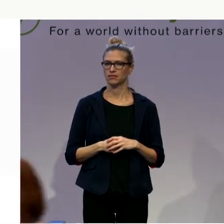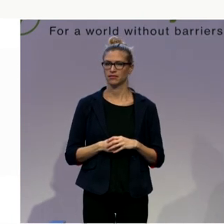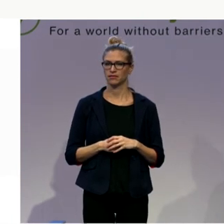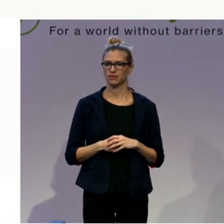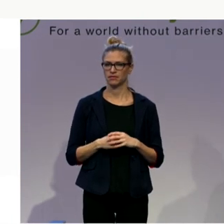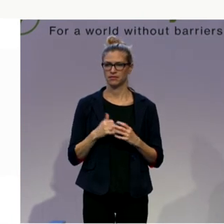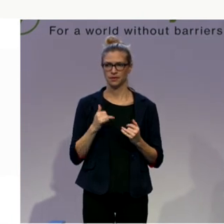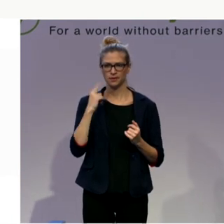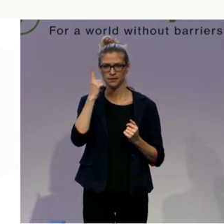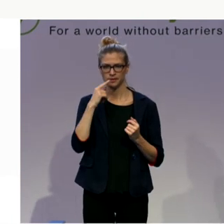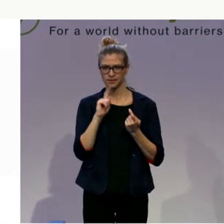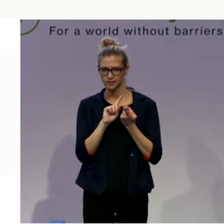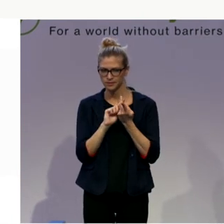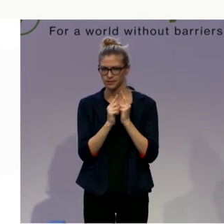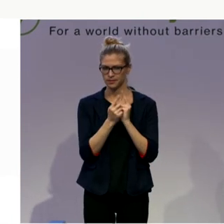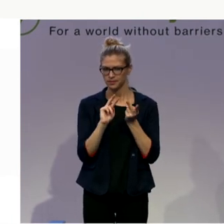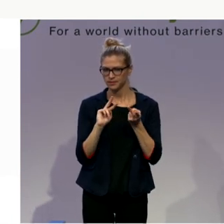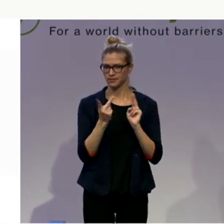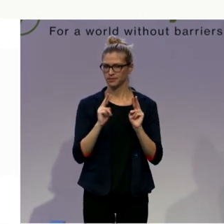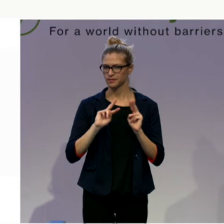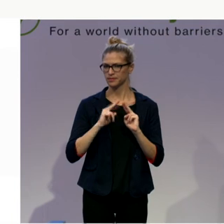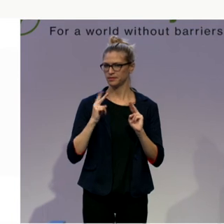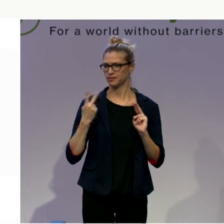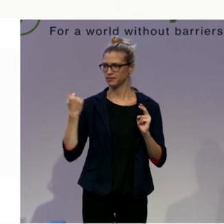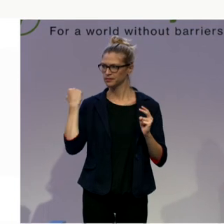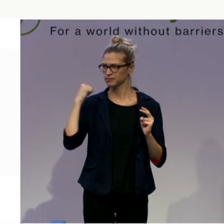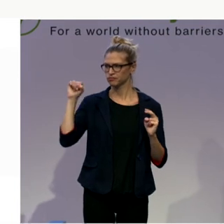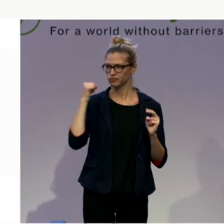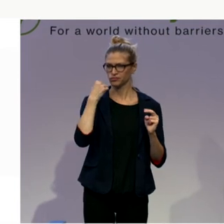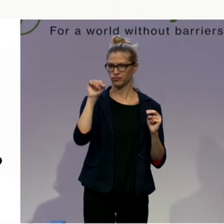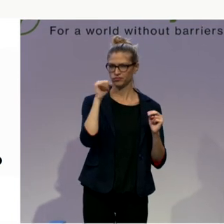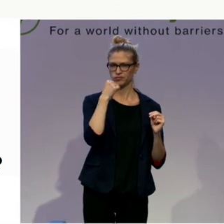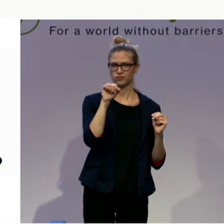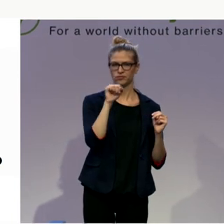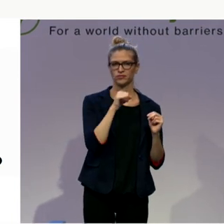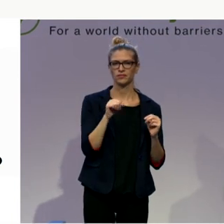But, what do you think? How do they feel?